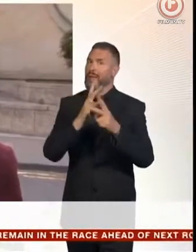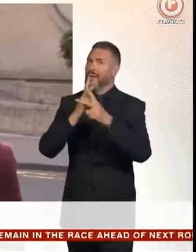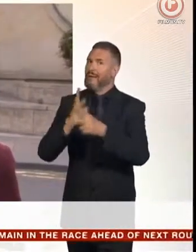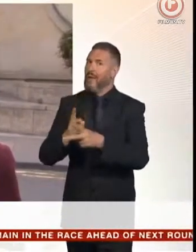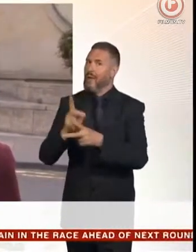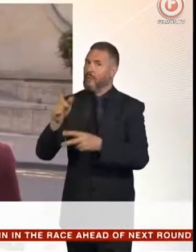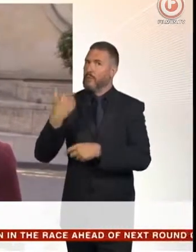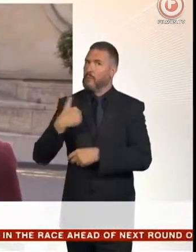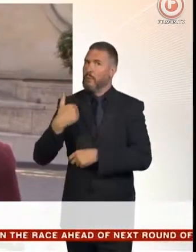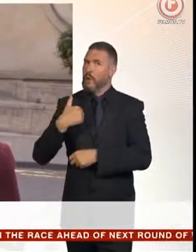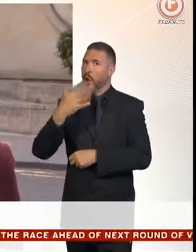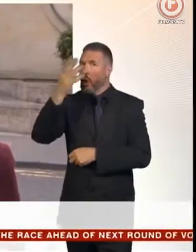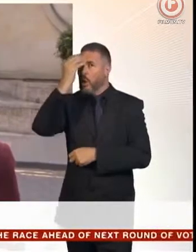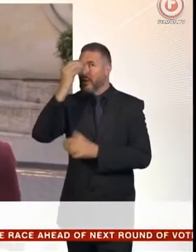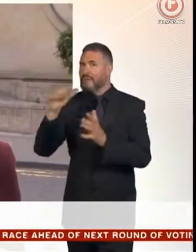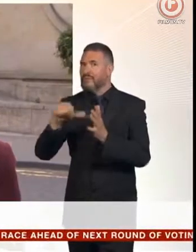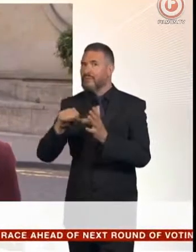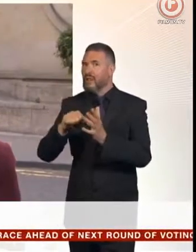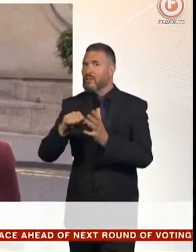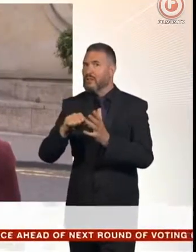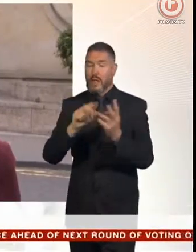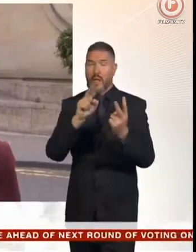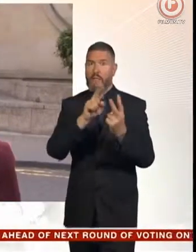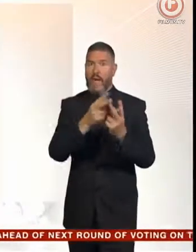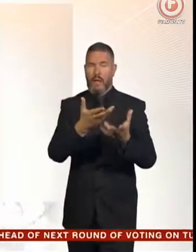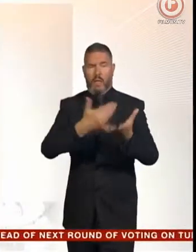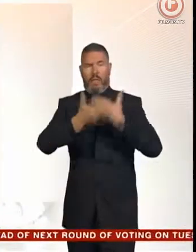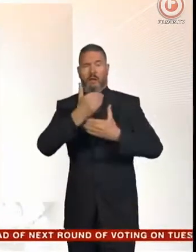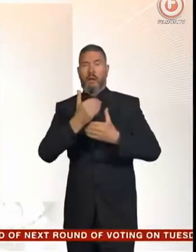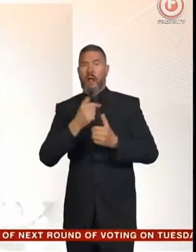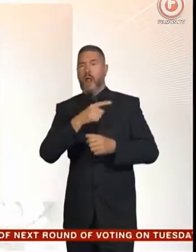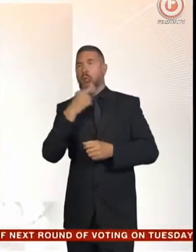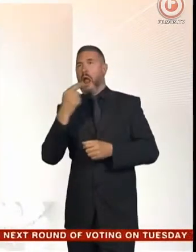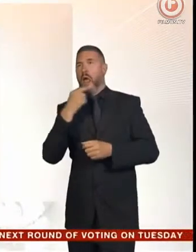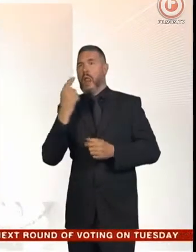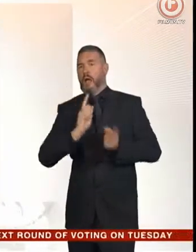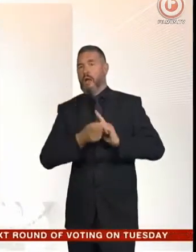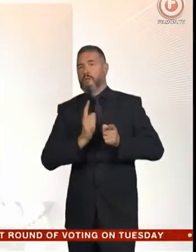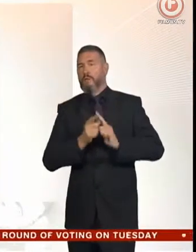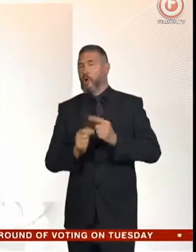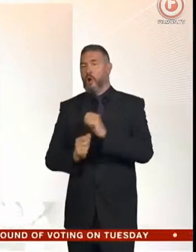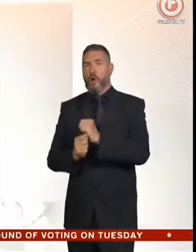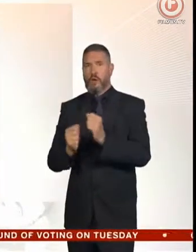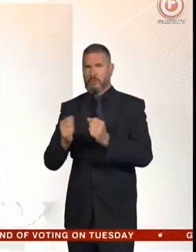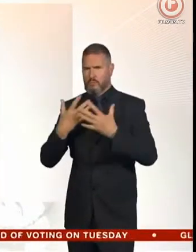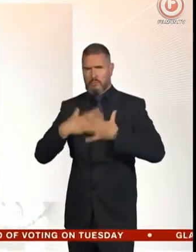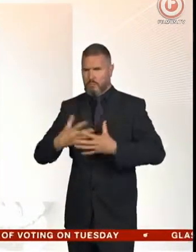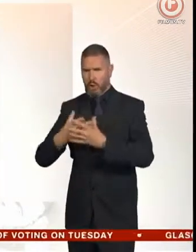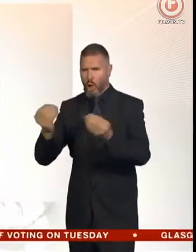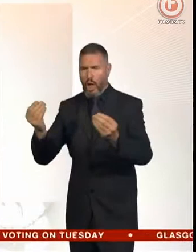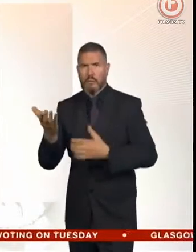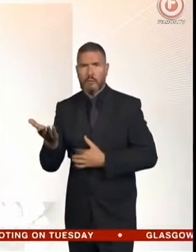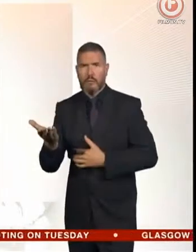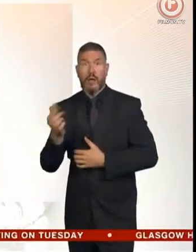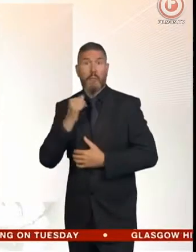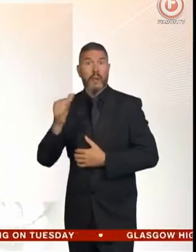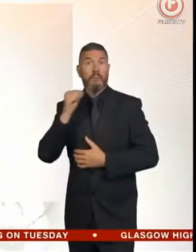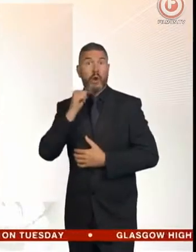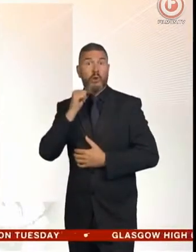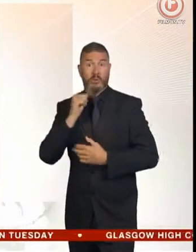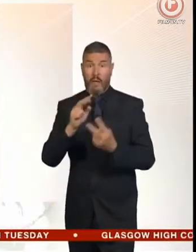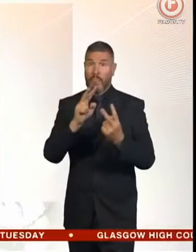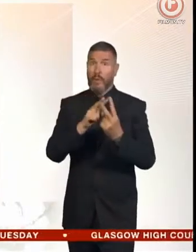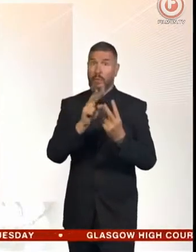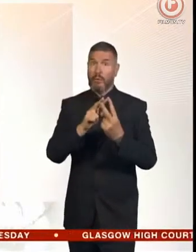looking after her, concocted a web of lies to cover up their crimes. After the murder, they travelled to